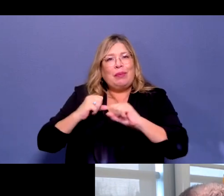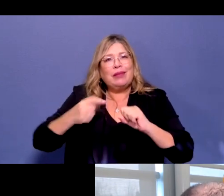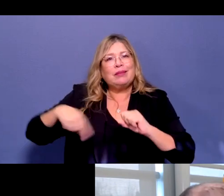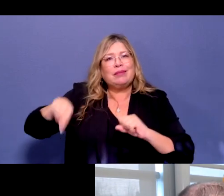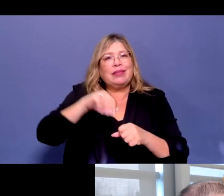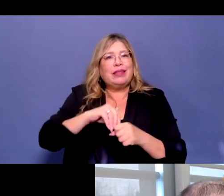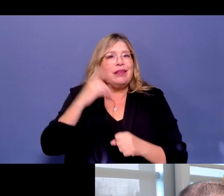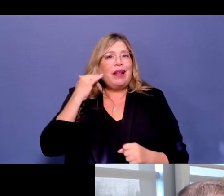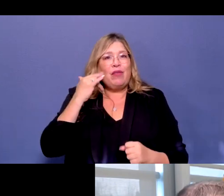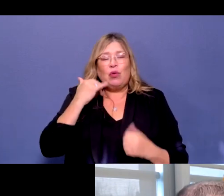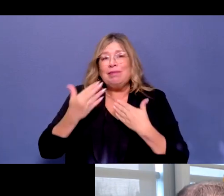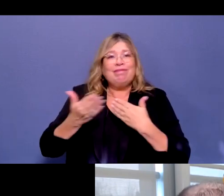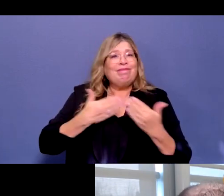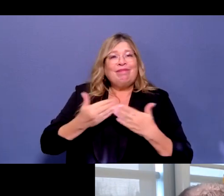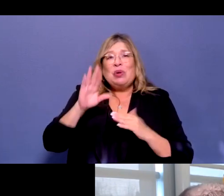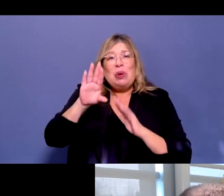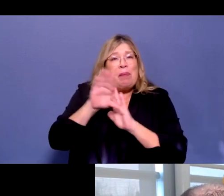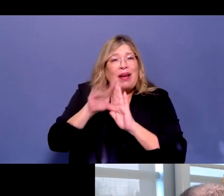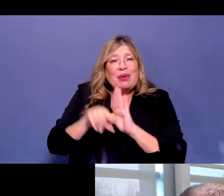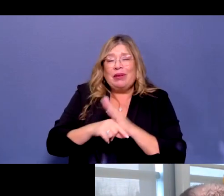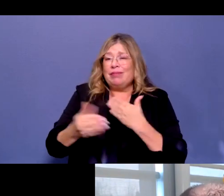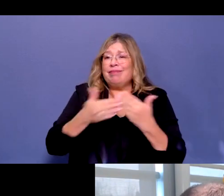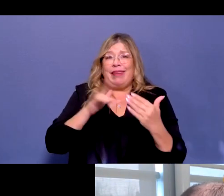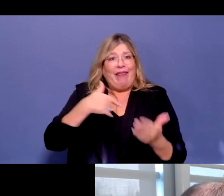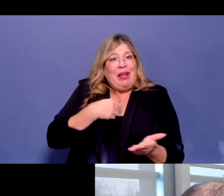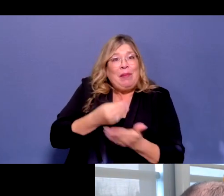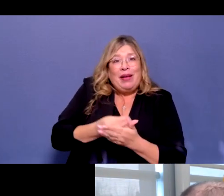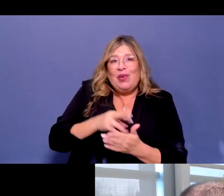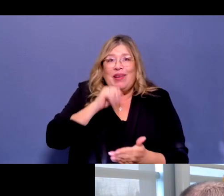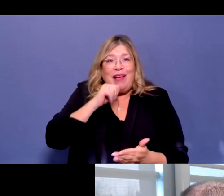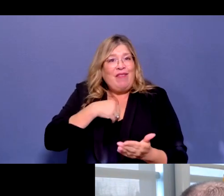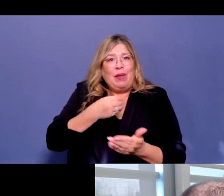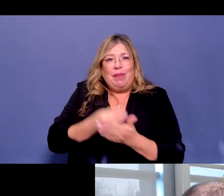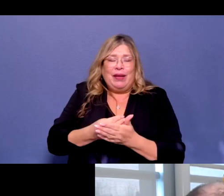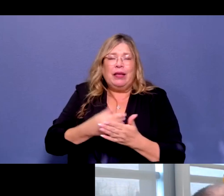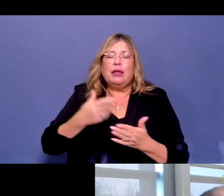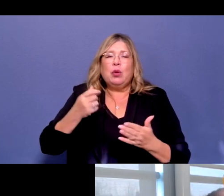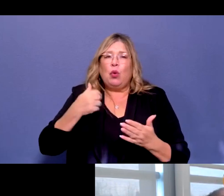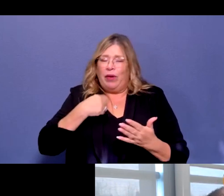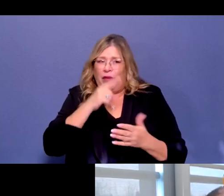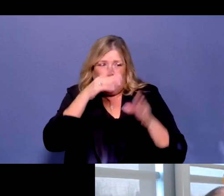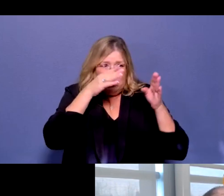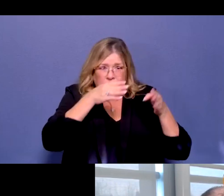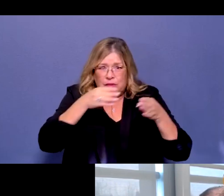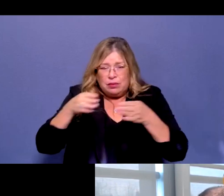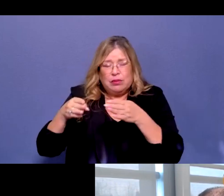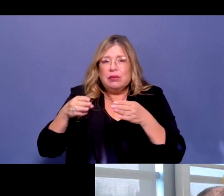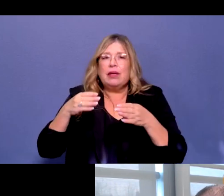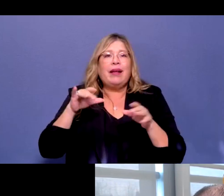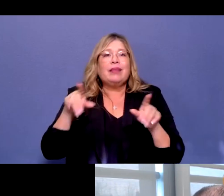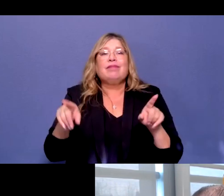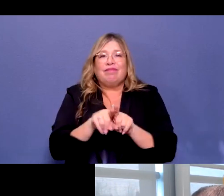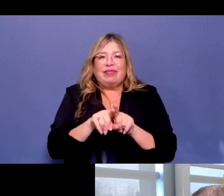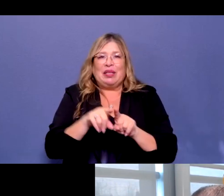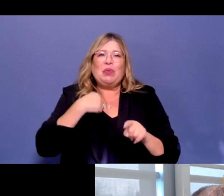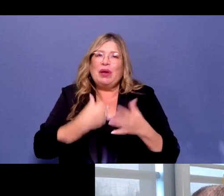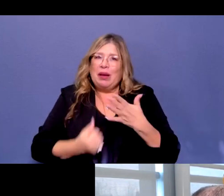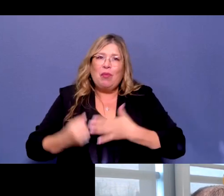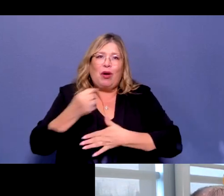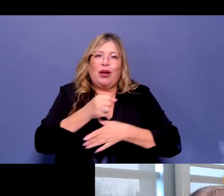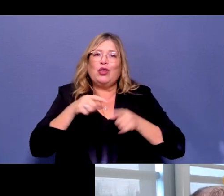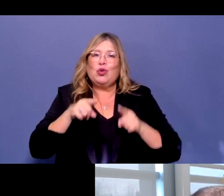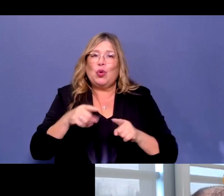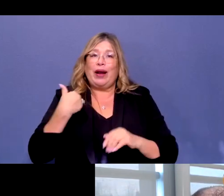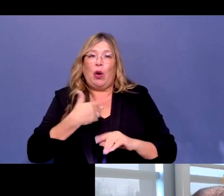background or how much money they have in their bank account. And so that will continue to be a priority through this response effort. Caltrans in particular